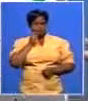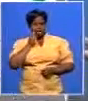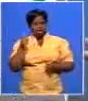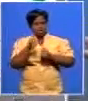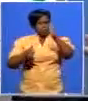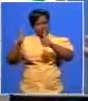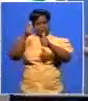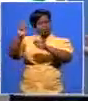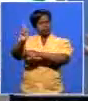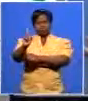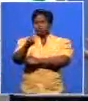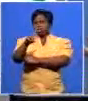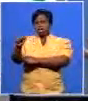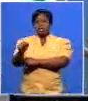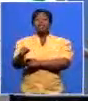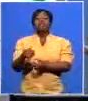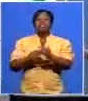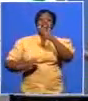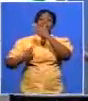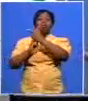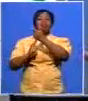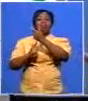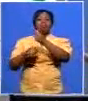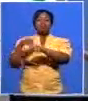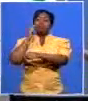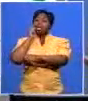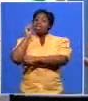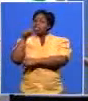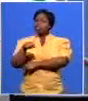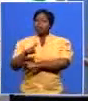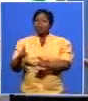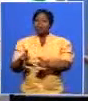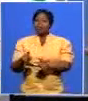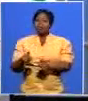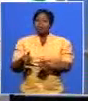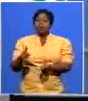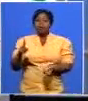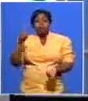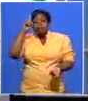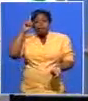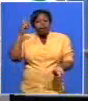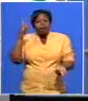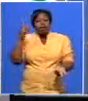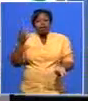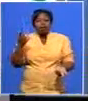positions in the western cab government are males but they're certainly not black males the speaker